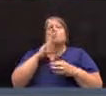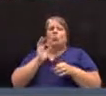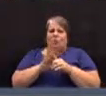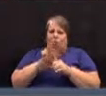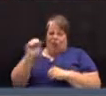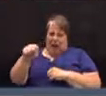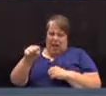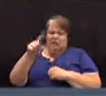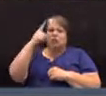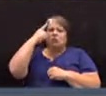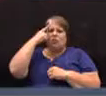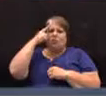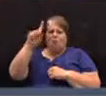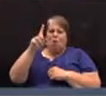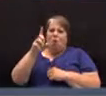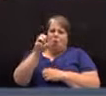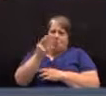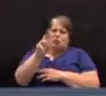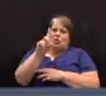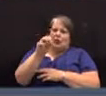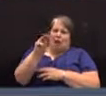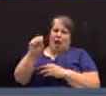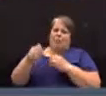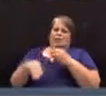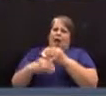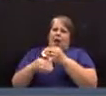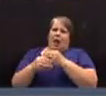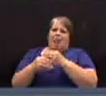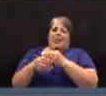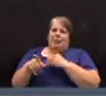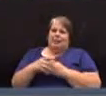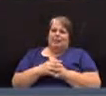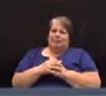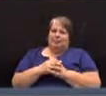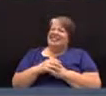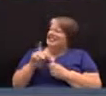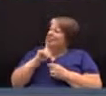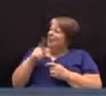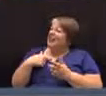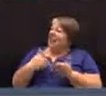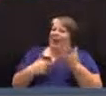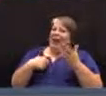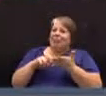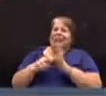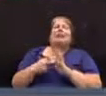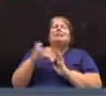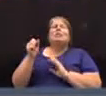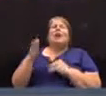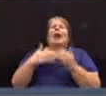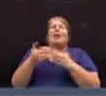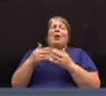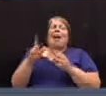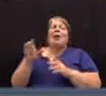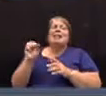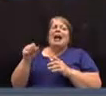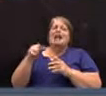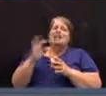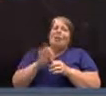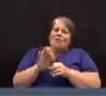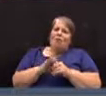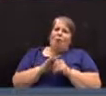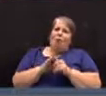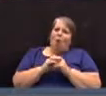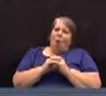yes to the amendment. Is that really what I'm asking? Anyway, to vote